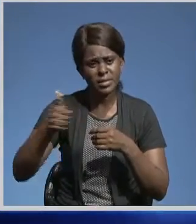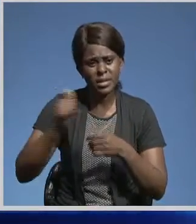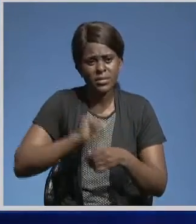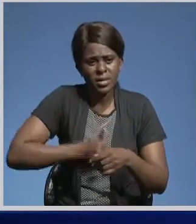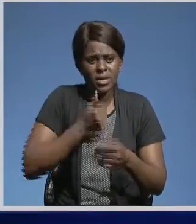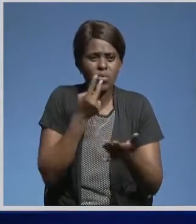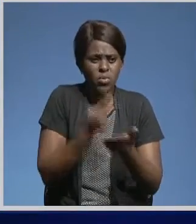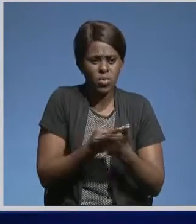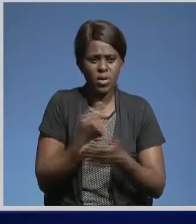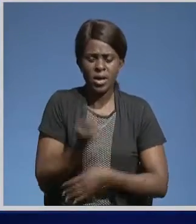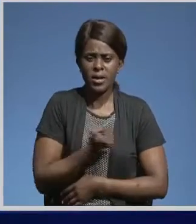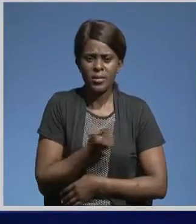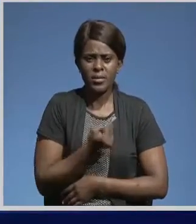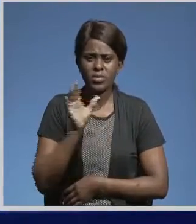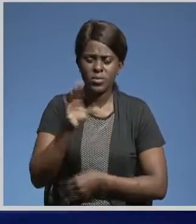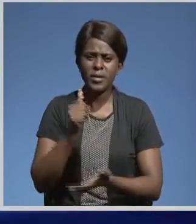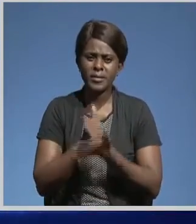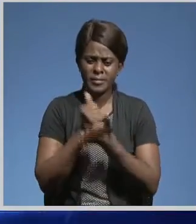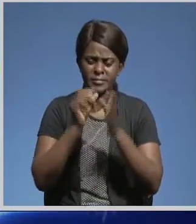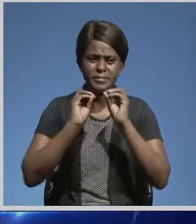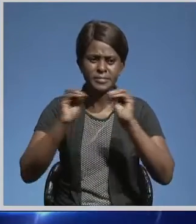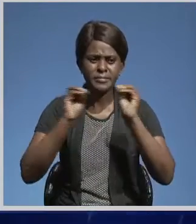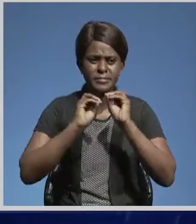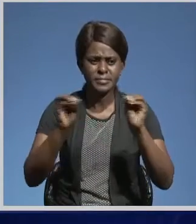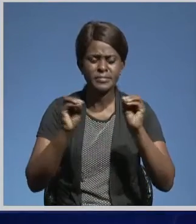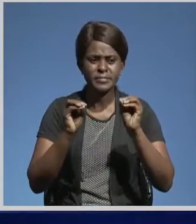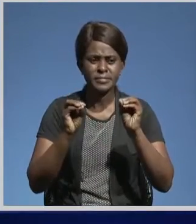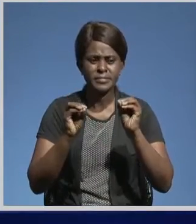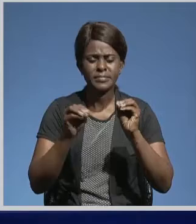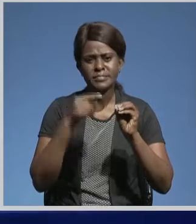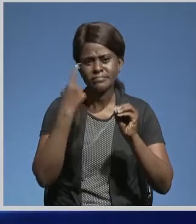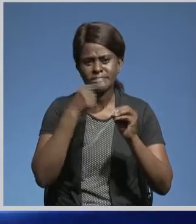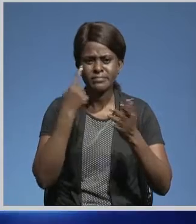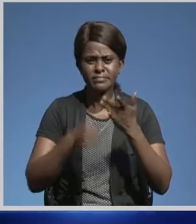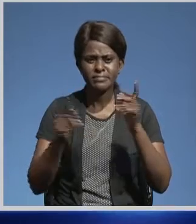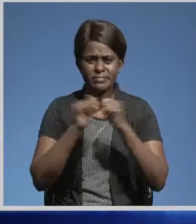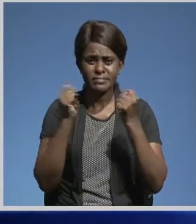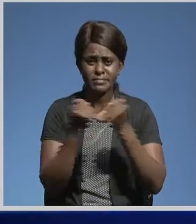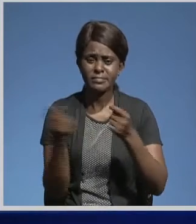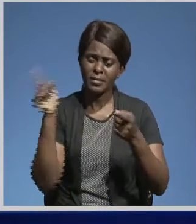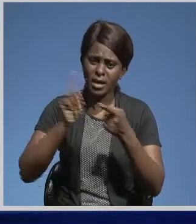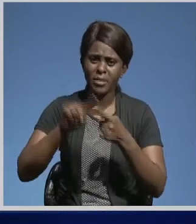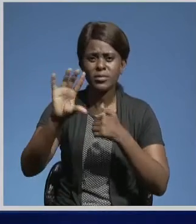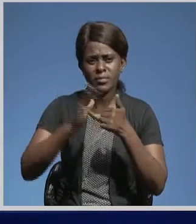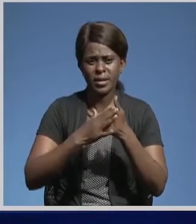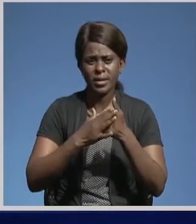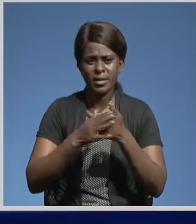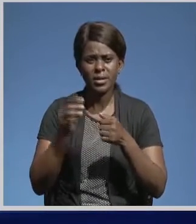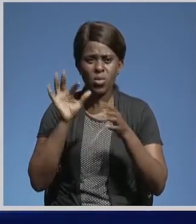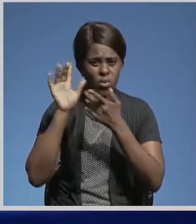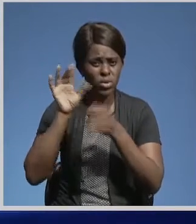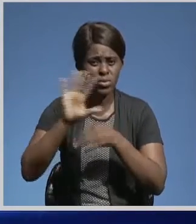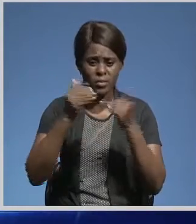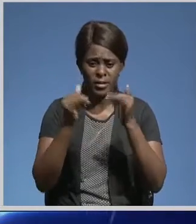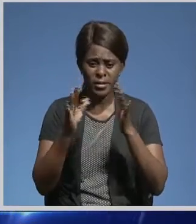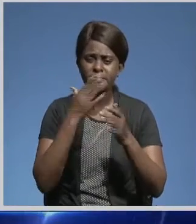self-isolation. His assistant coach, Agri Hamakwenda, will drill the team until Fatih's return. Fatih has wished his players